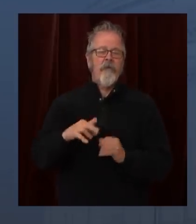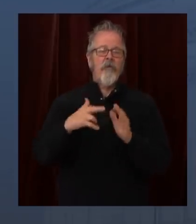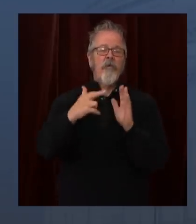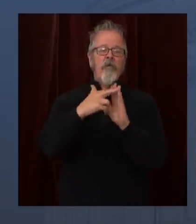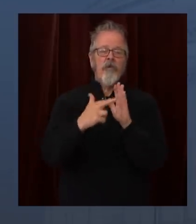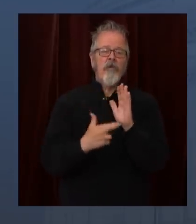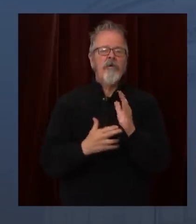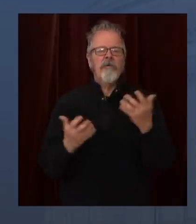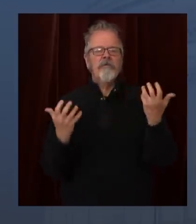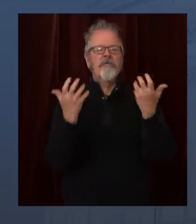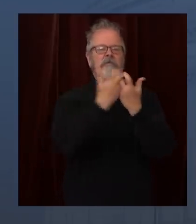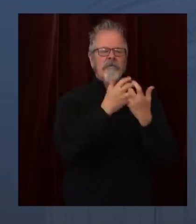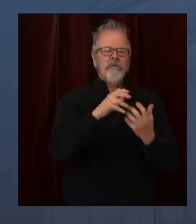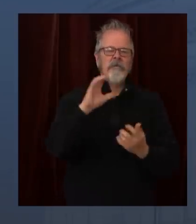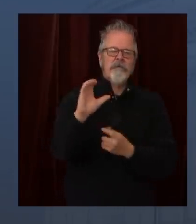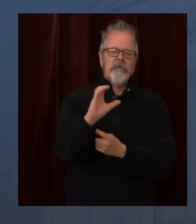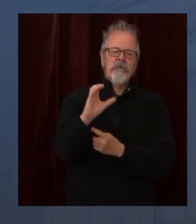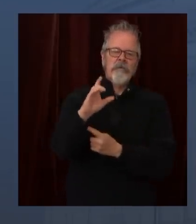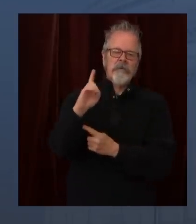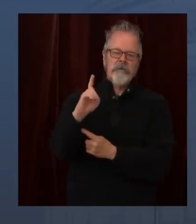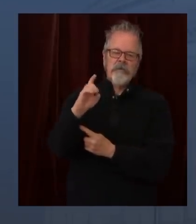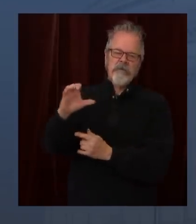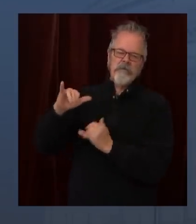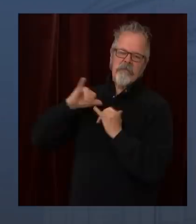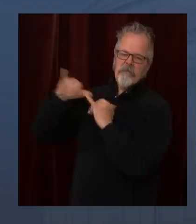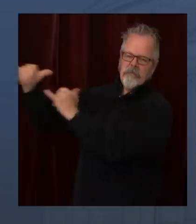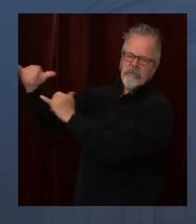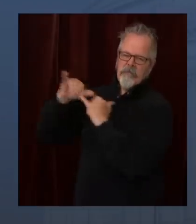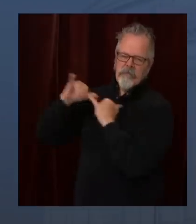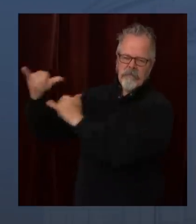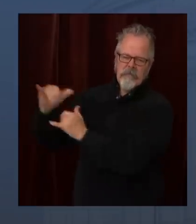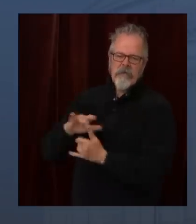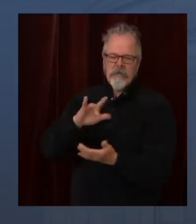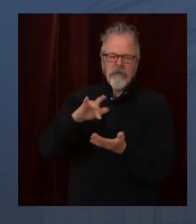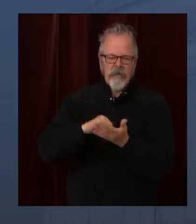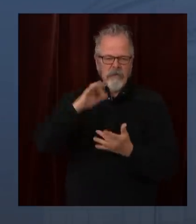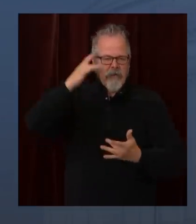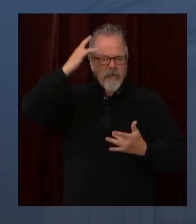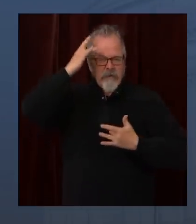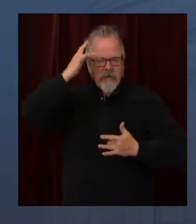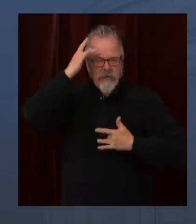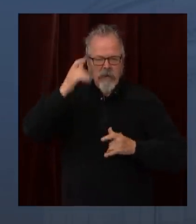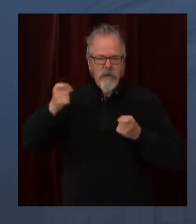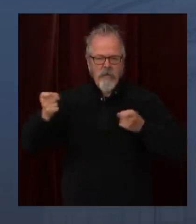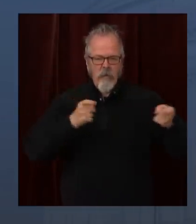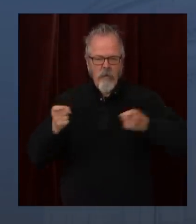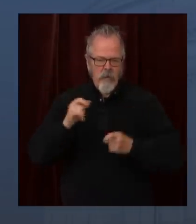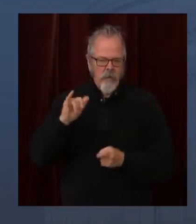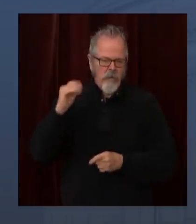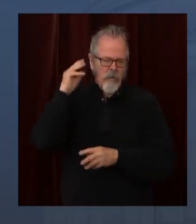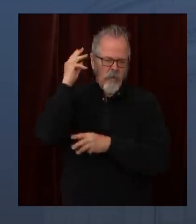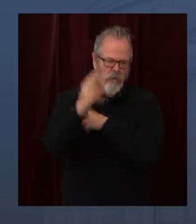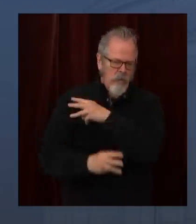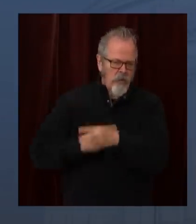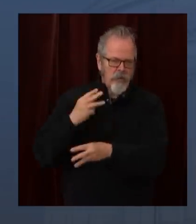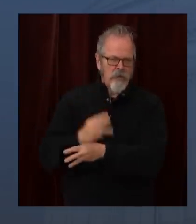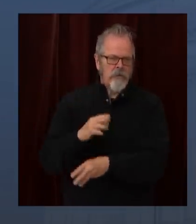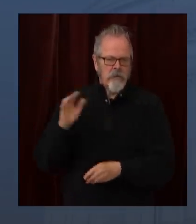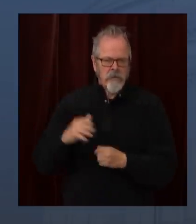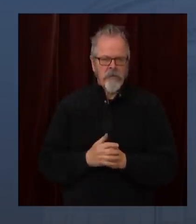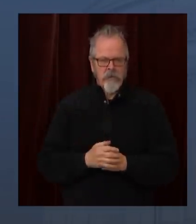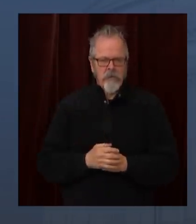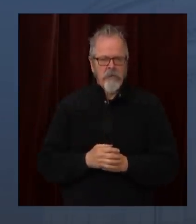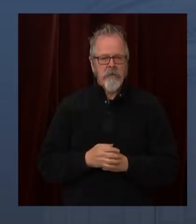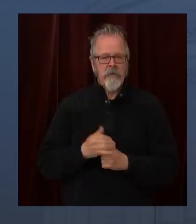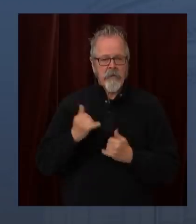providing the protections we need for the health of our citizens. So if I can show you the 10 counties that will be